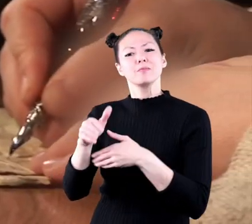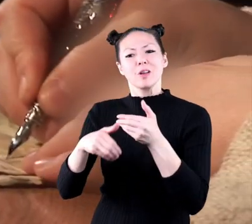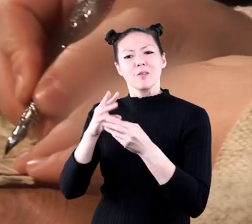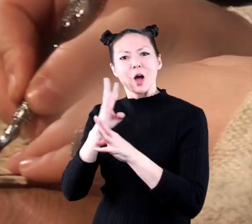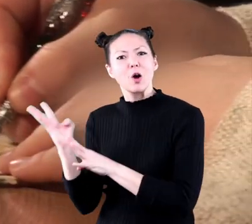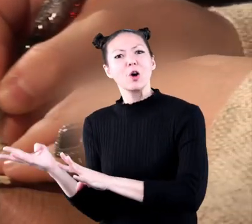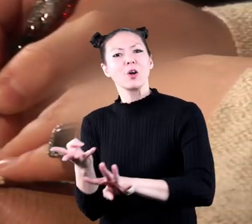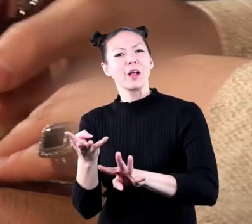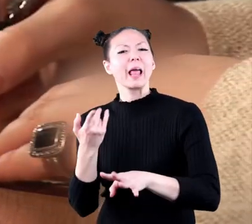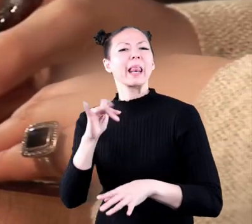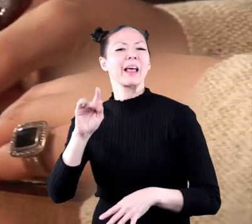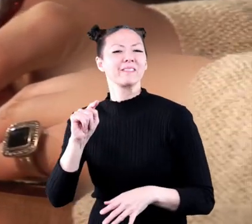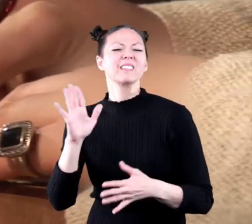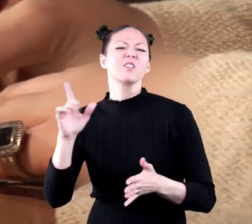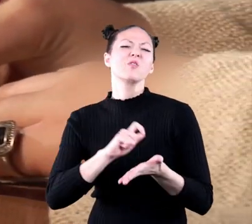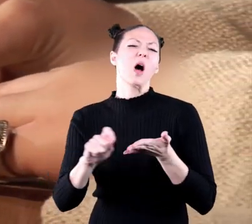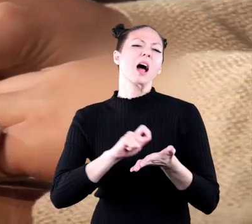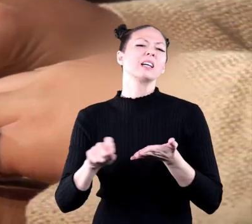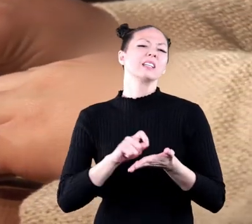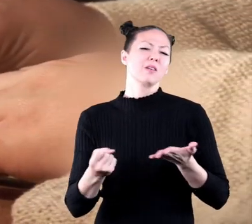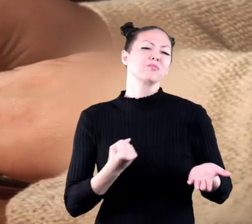the gift of writing poetry.